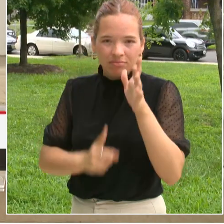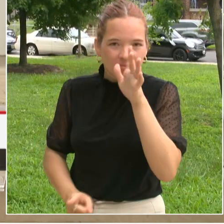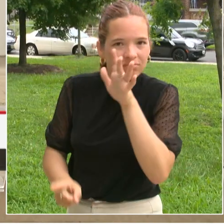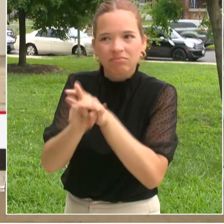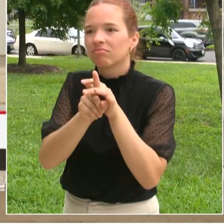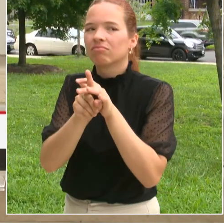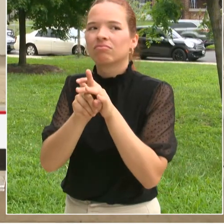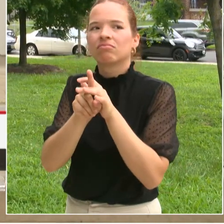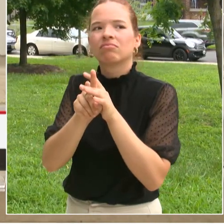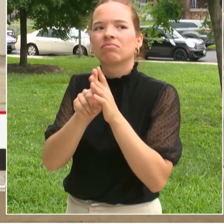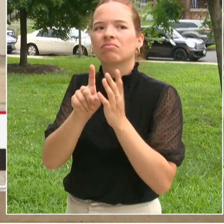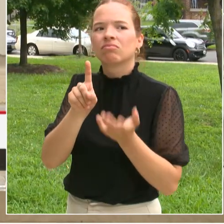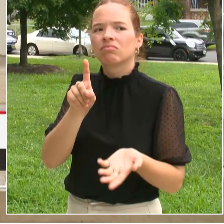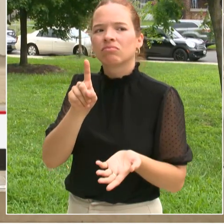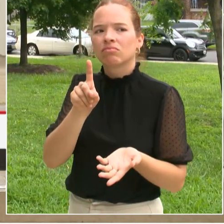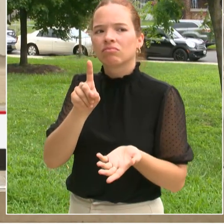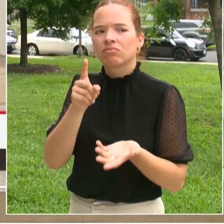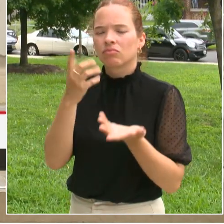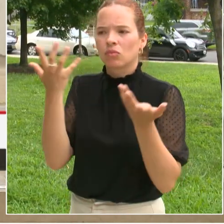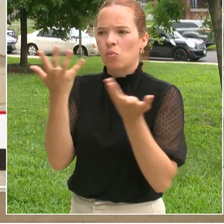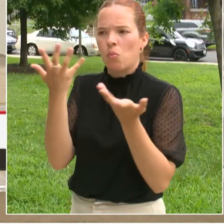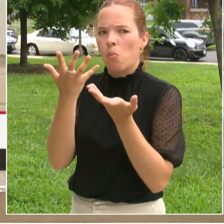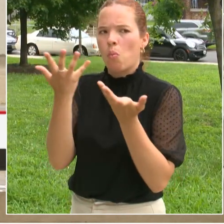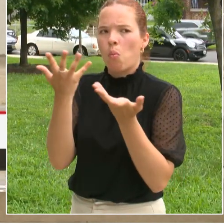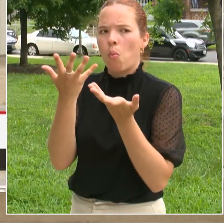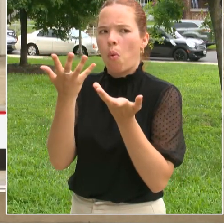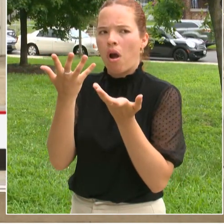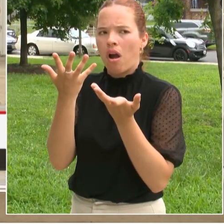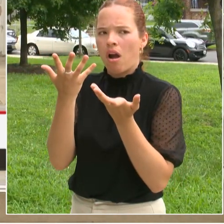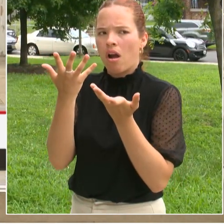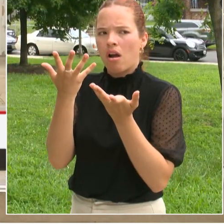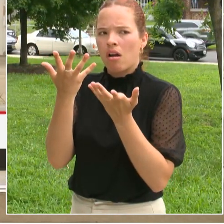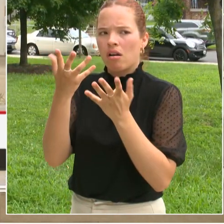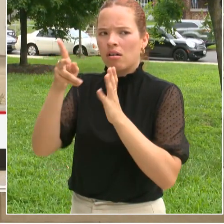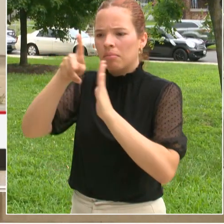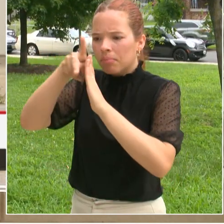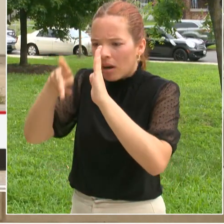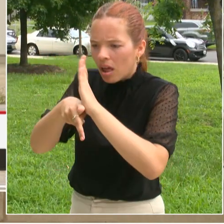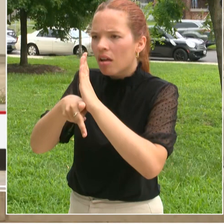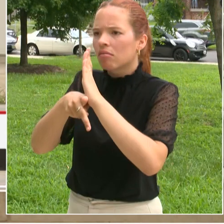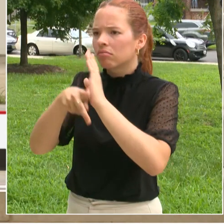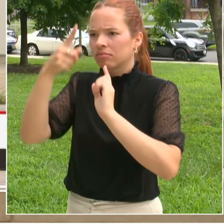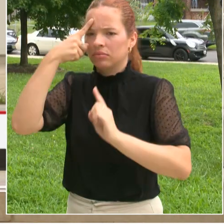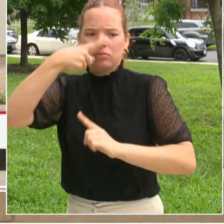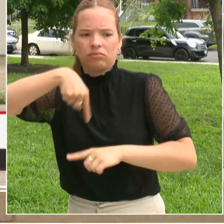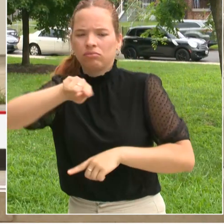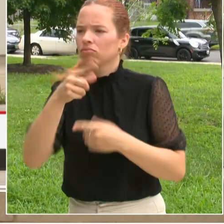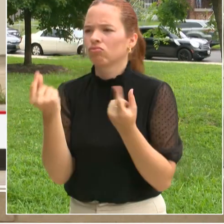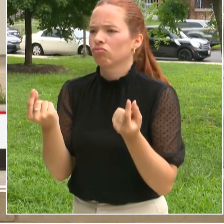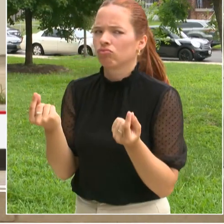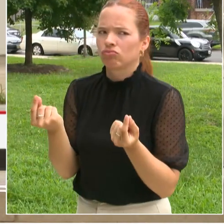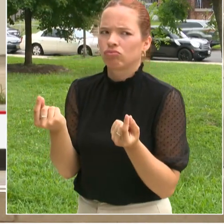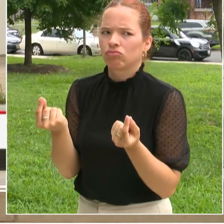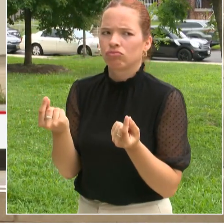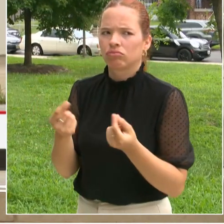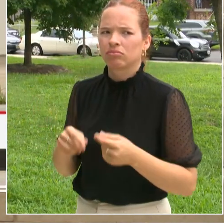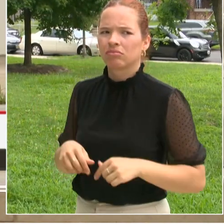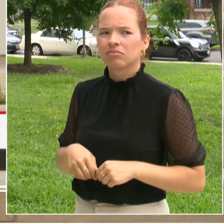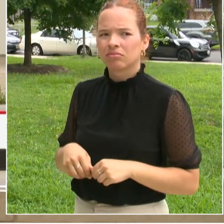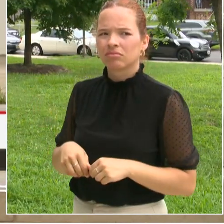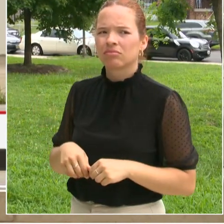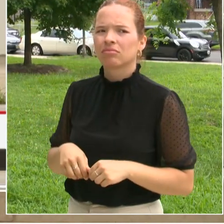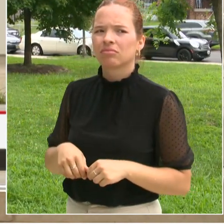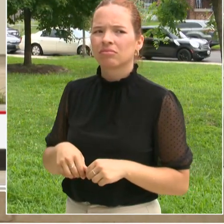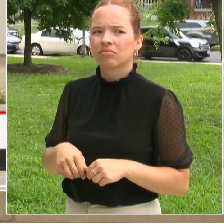to be and in the past what have the roadblocks to getting higher compliance numbers been? You've talked about developments in